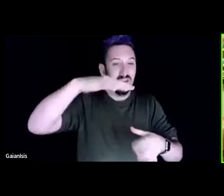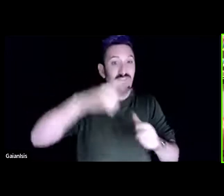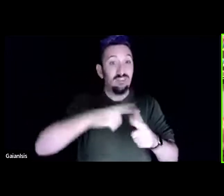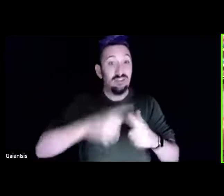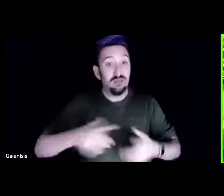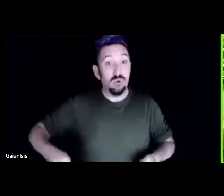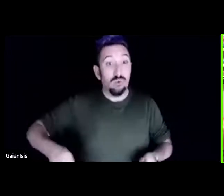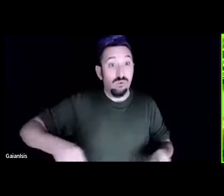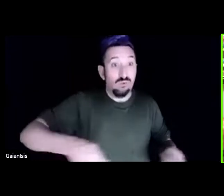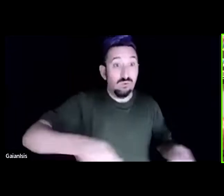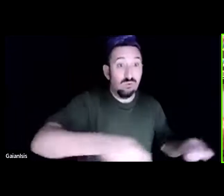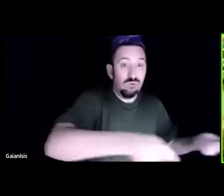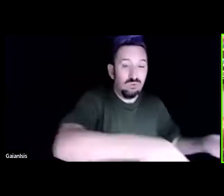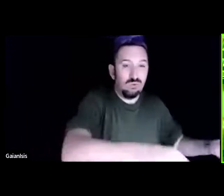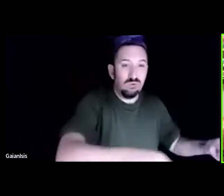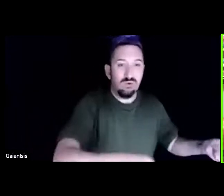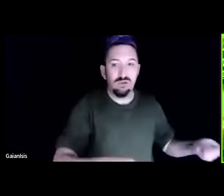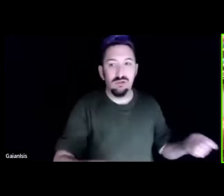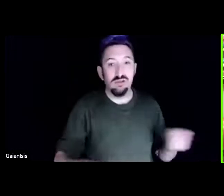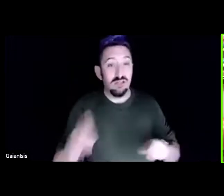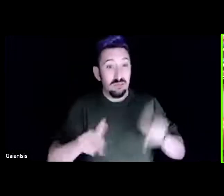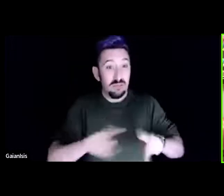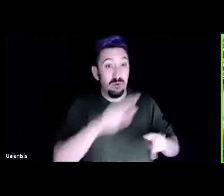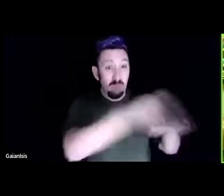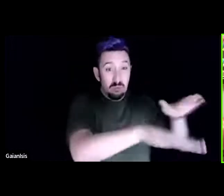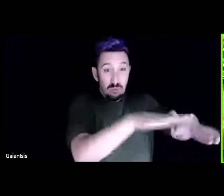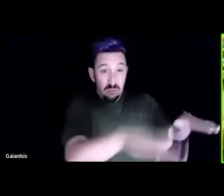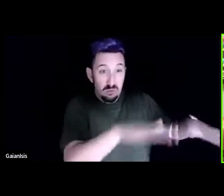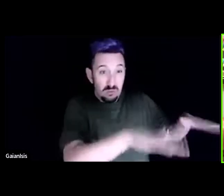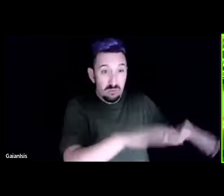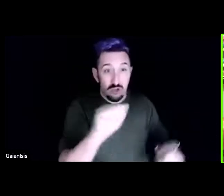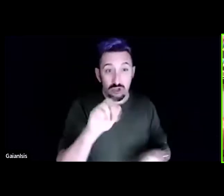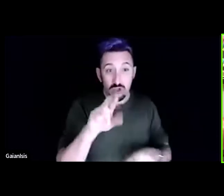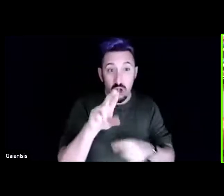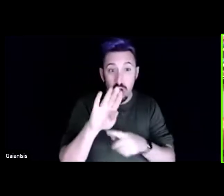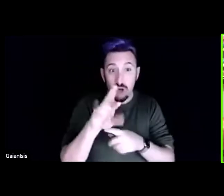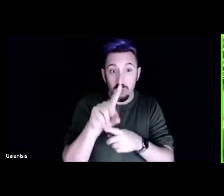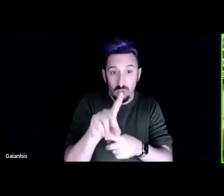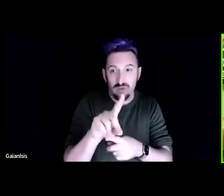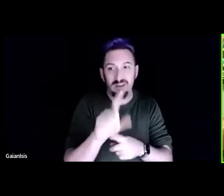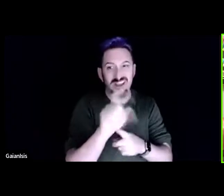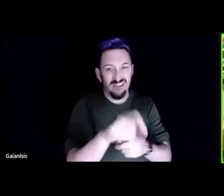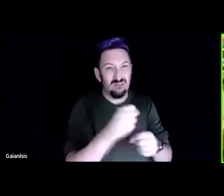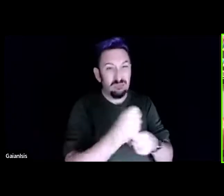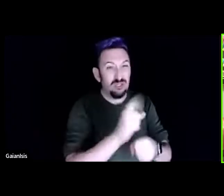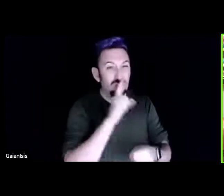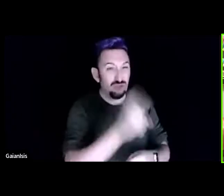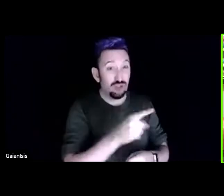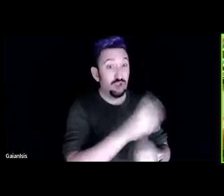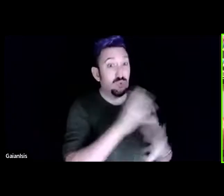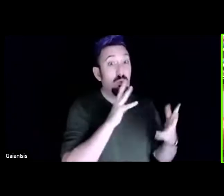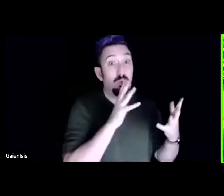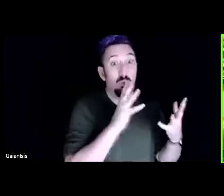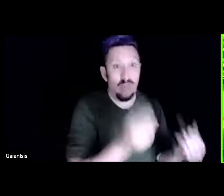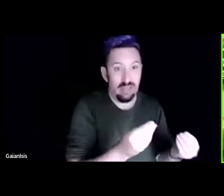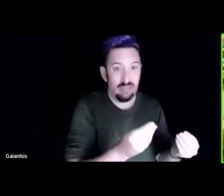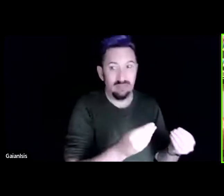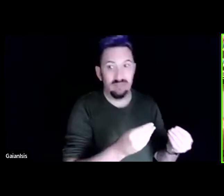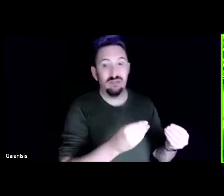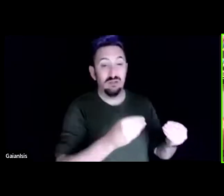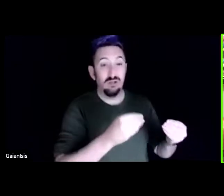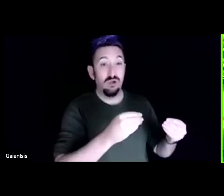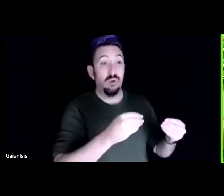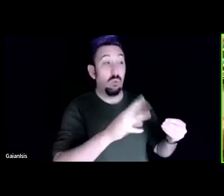laying the cardboard have to make sure it's wet because it really does make a difference wet your cardboard people before you put the mulch on top